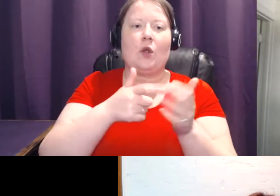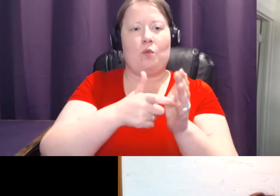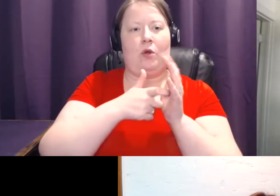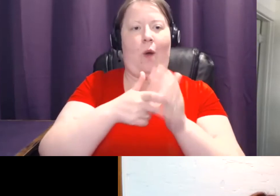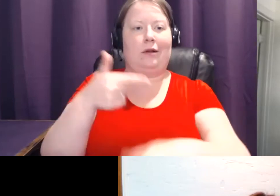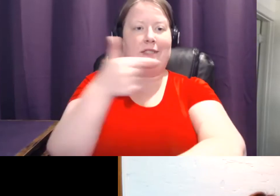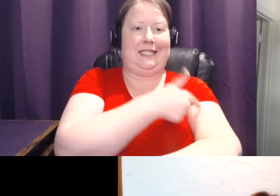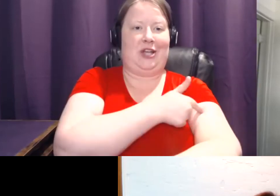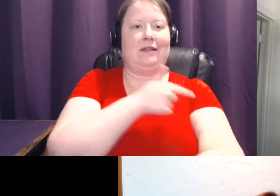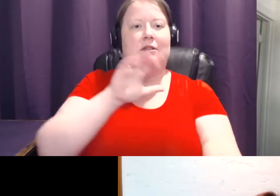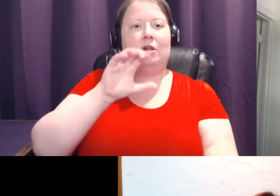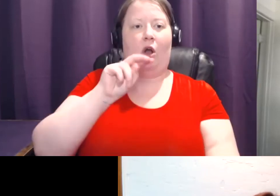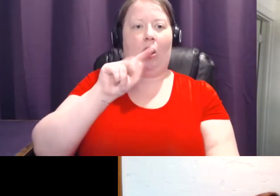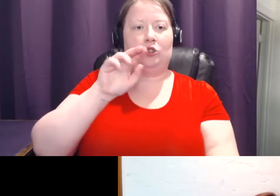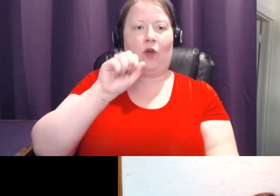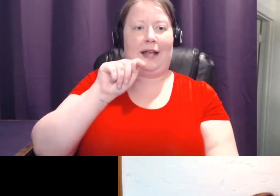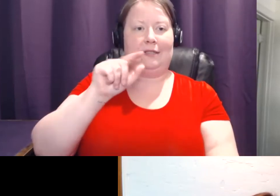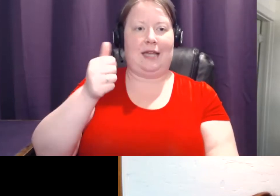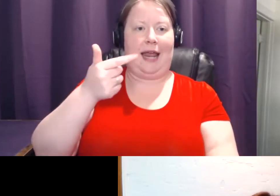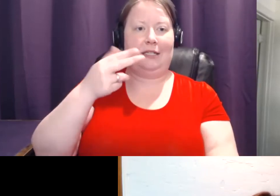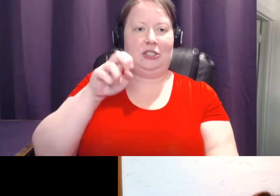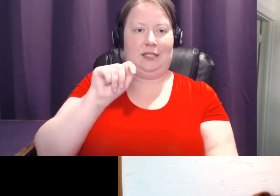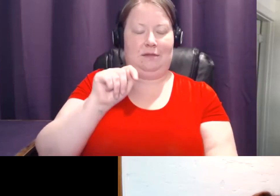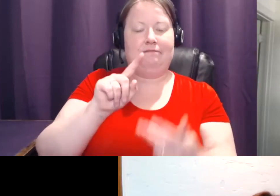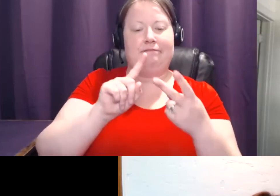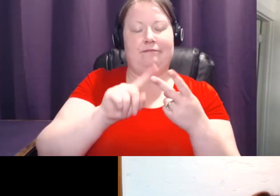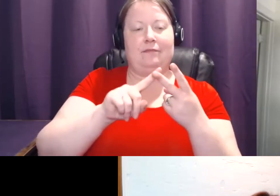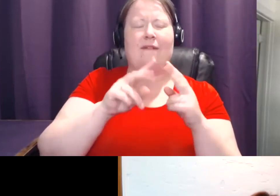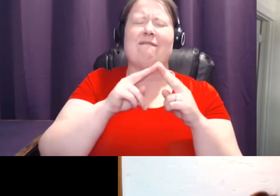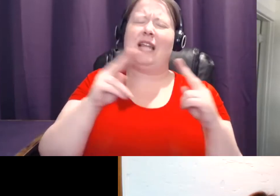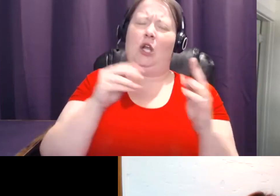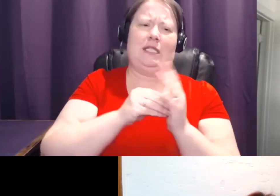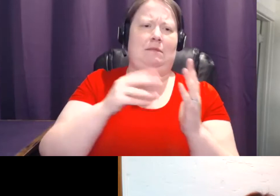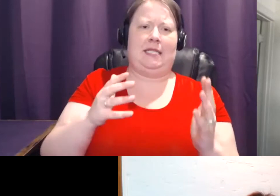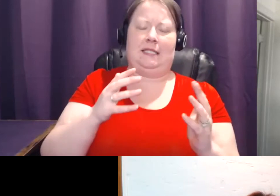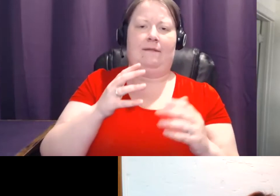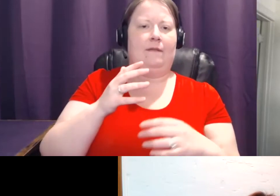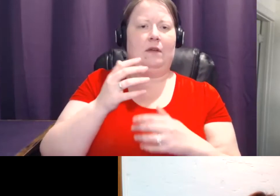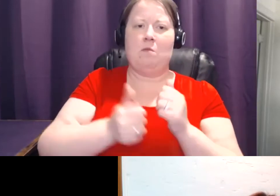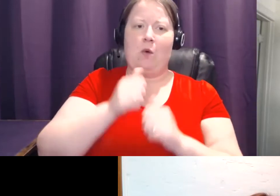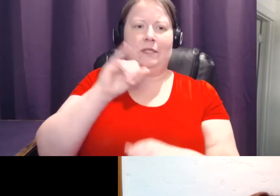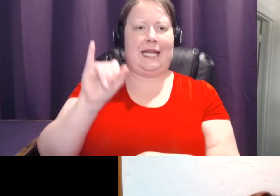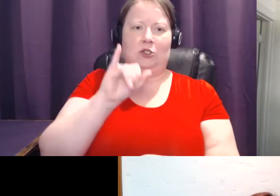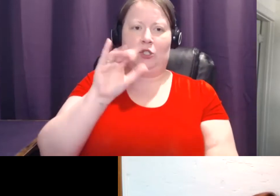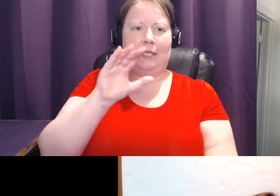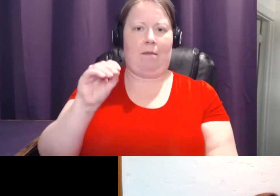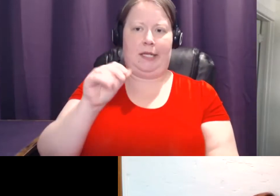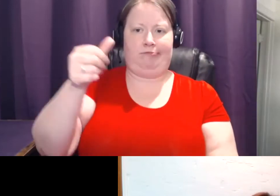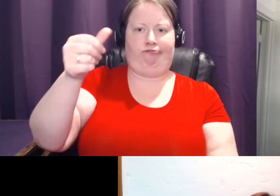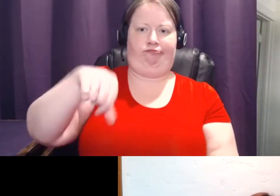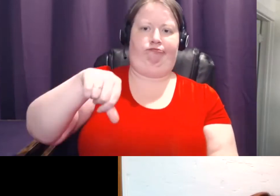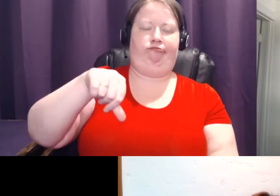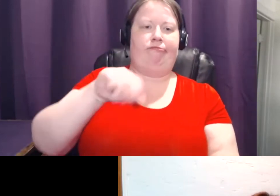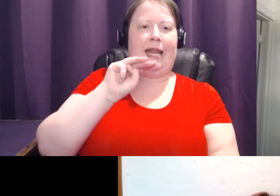contrast agent. Second of all, it's very expensive. Insurance companies are increasingly not approving